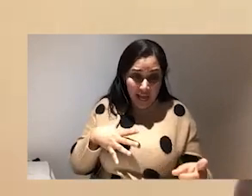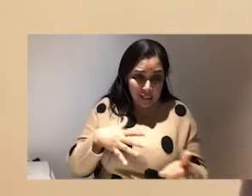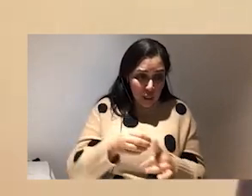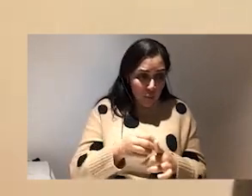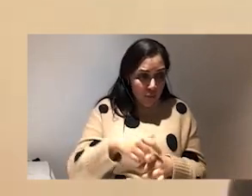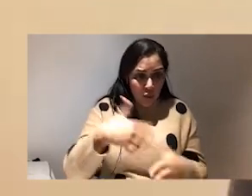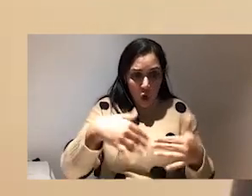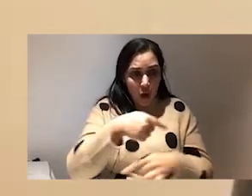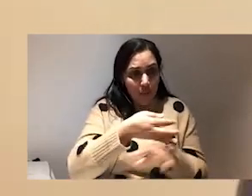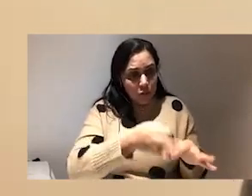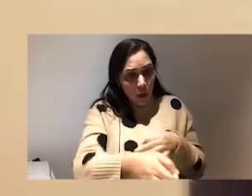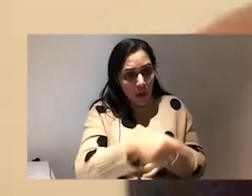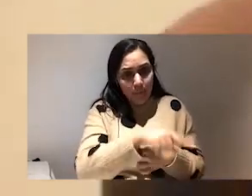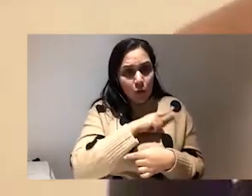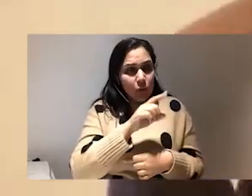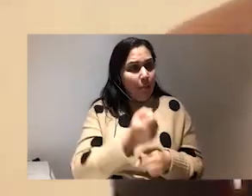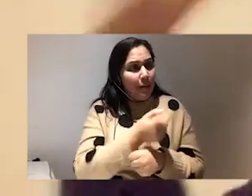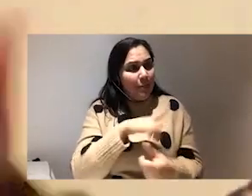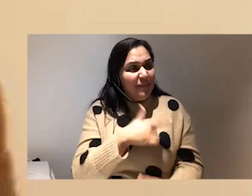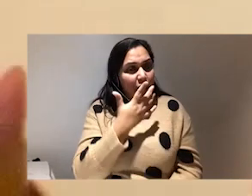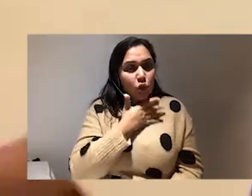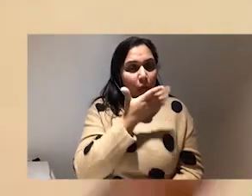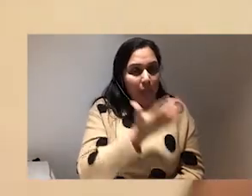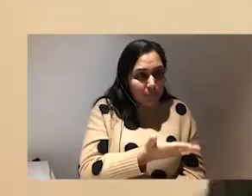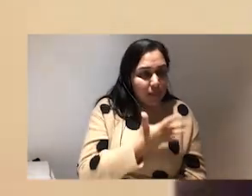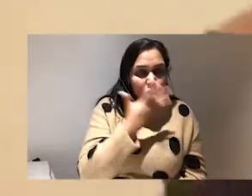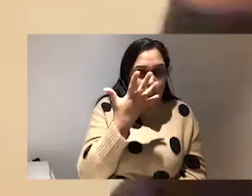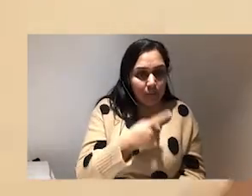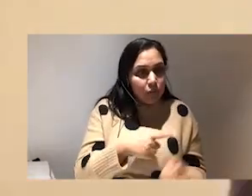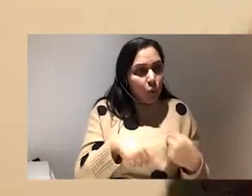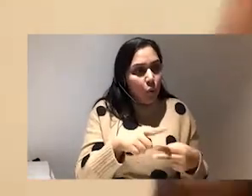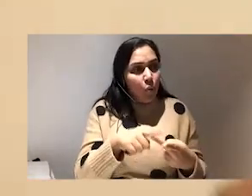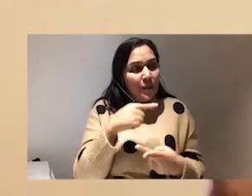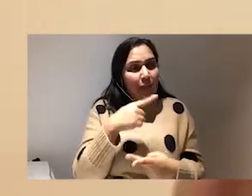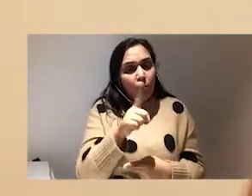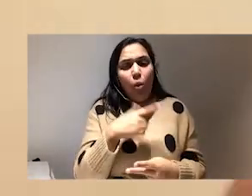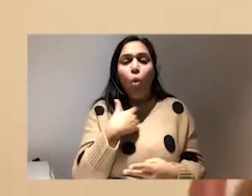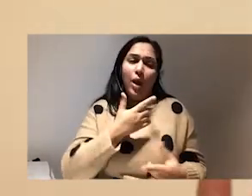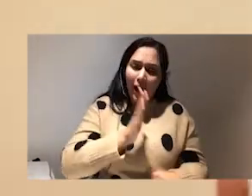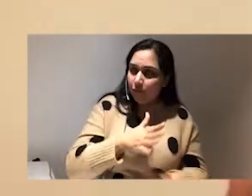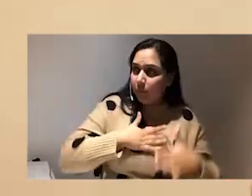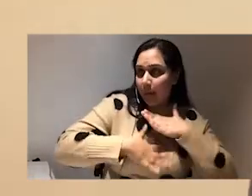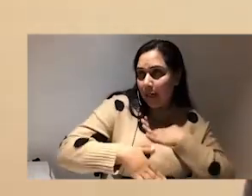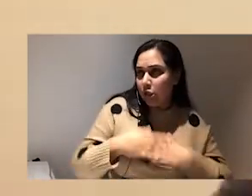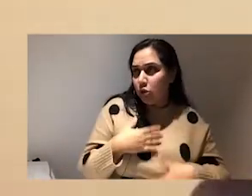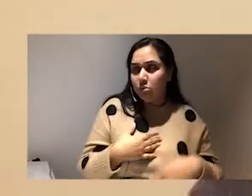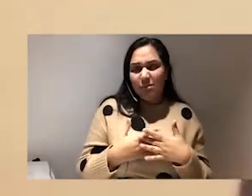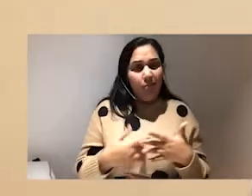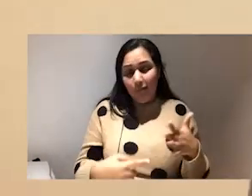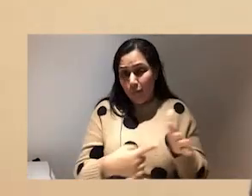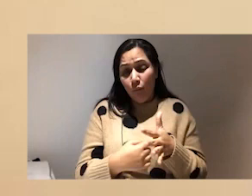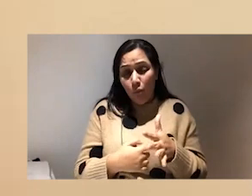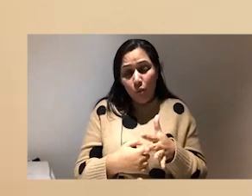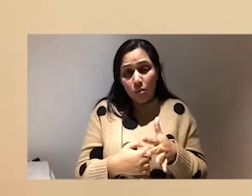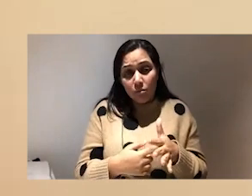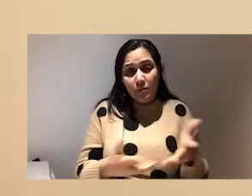made people feel ashamed about this, or we've told people we need to be tolerant to this. And that's why it's really important to have conversations about it in and